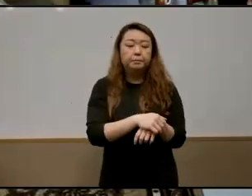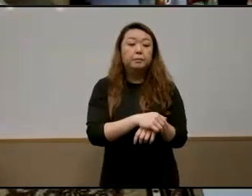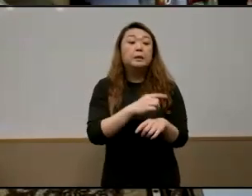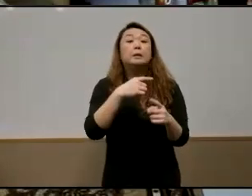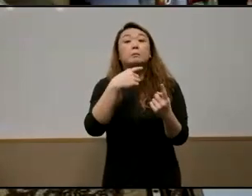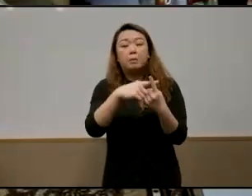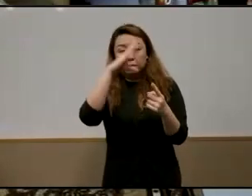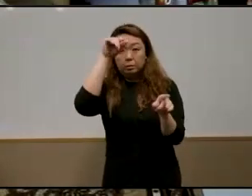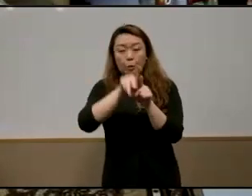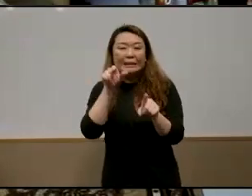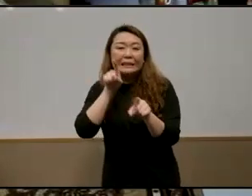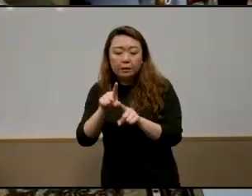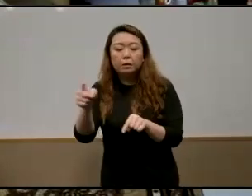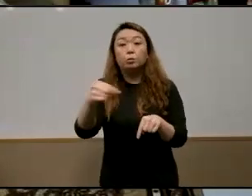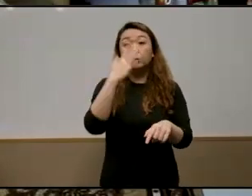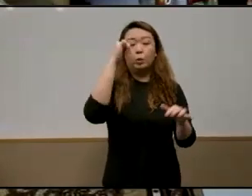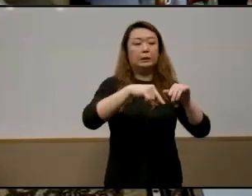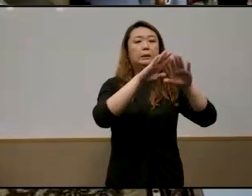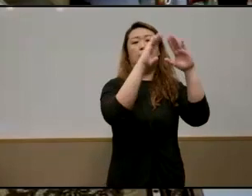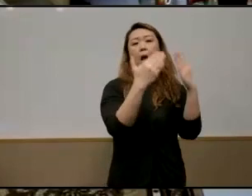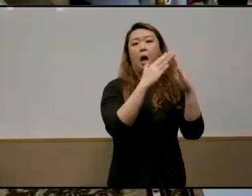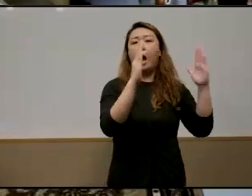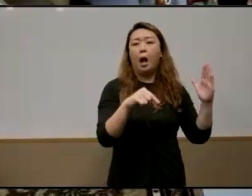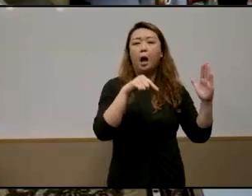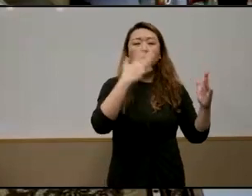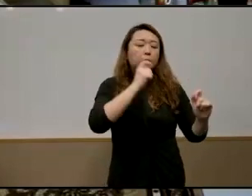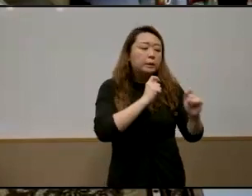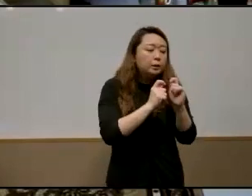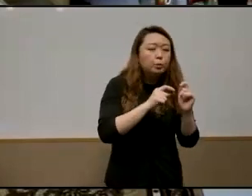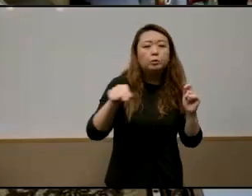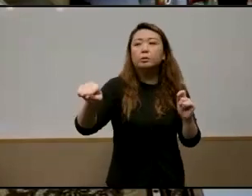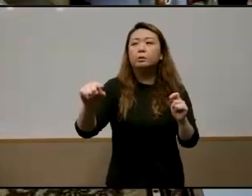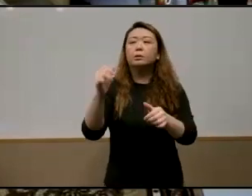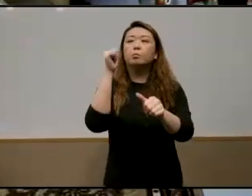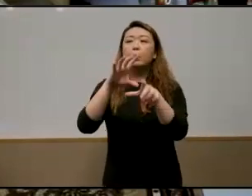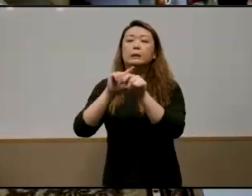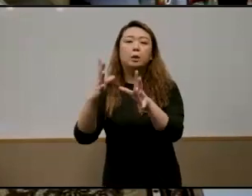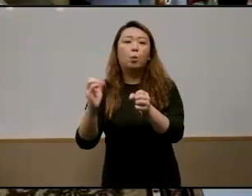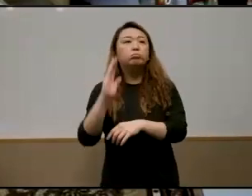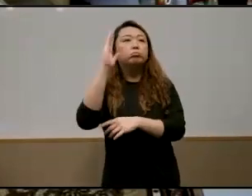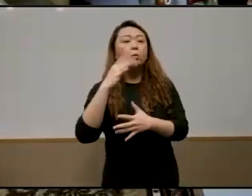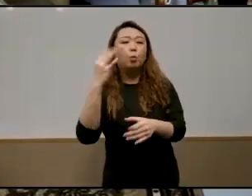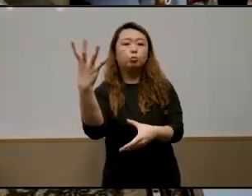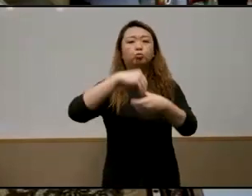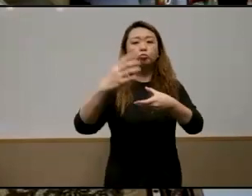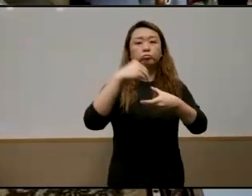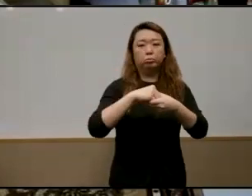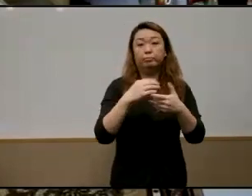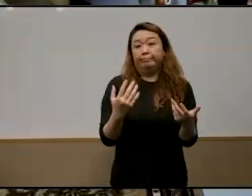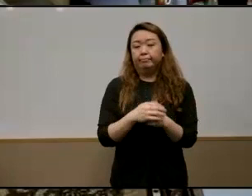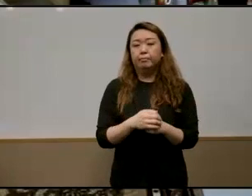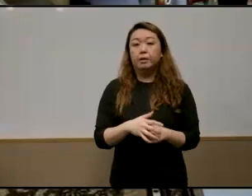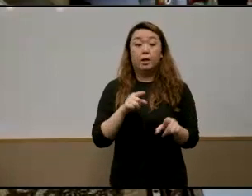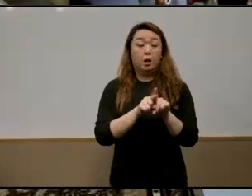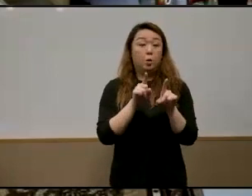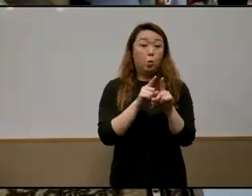because they would be inside the house and they would hear the interviews happening and they would put their hands up to be part of the interview as well and i also only